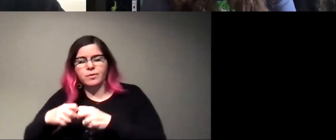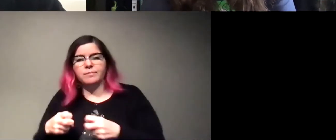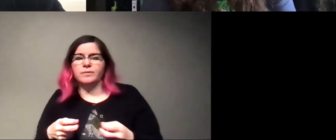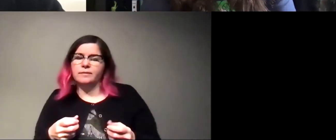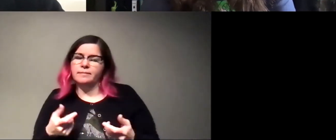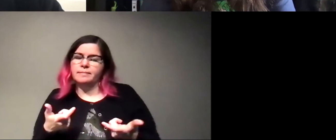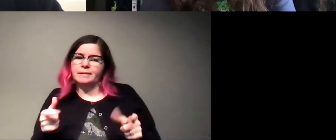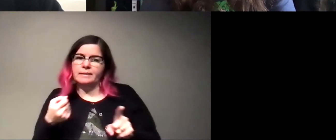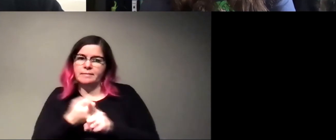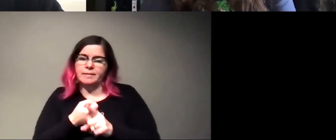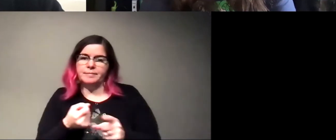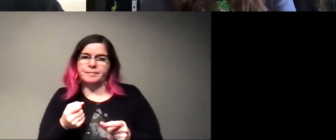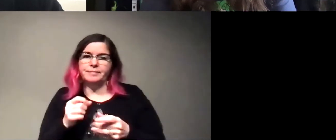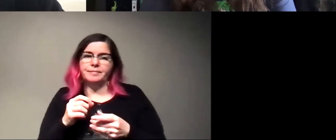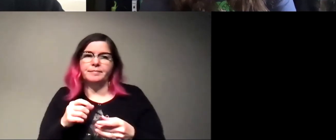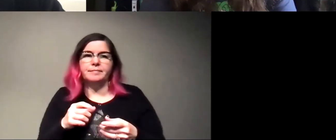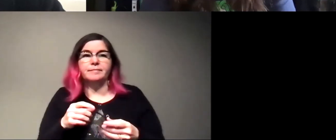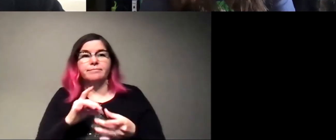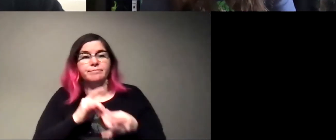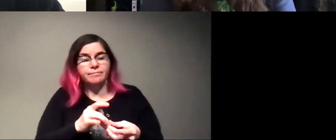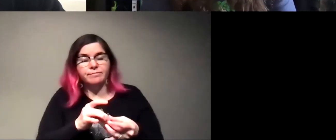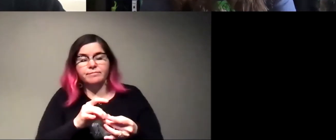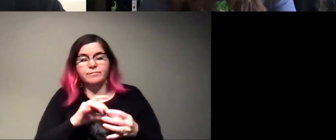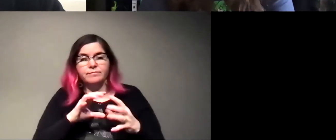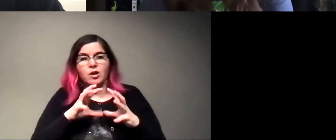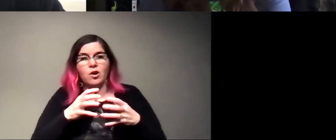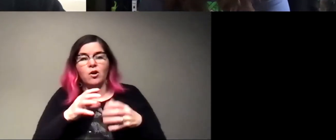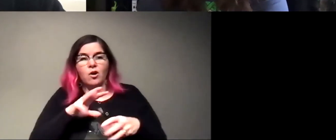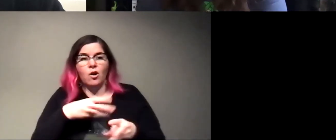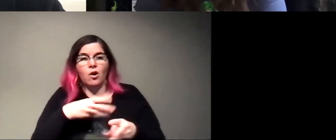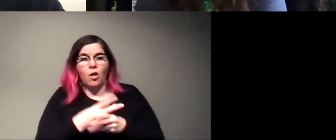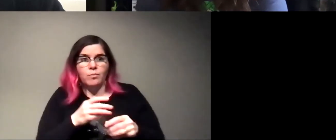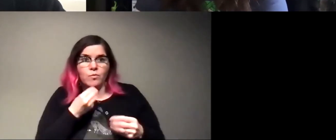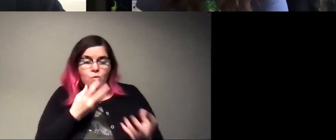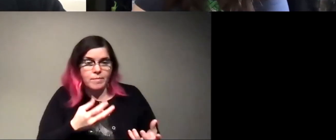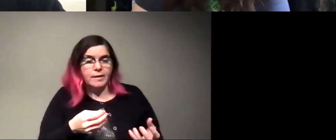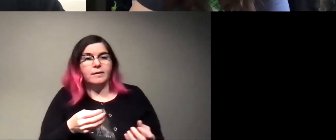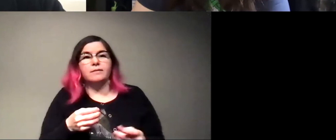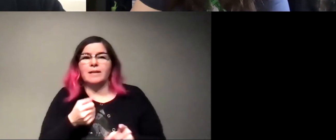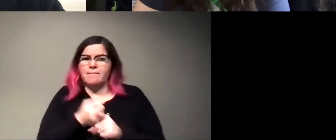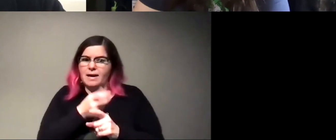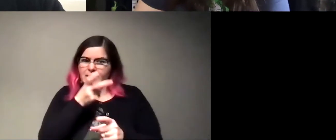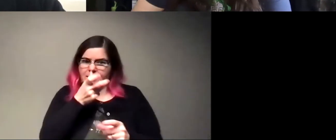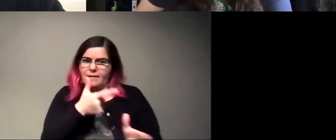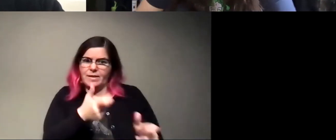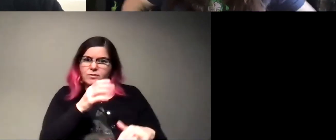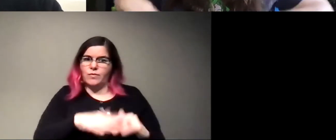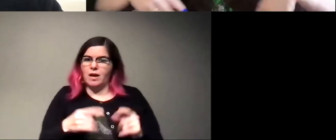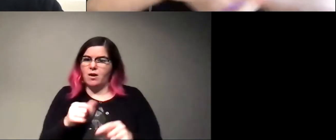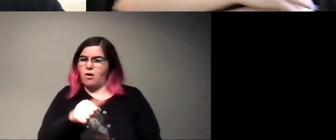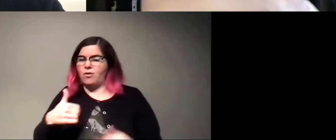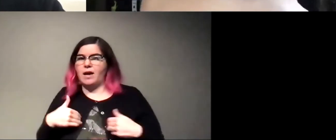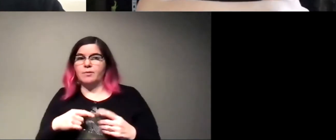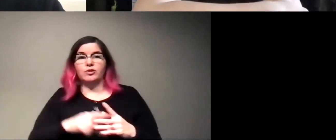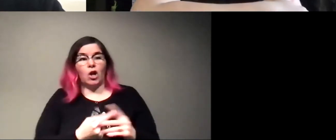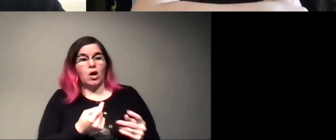implications when we talk about things like global warming, uh, where that affects creatures like insects much quicker than it affects animals. Because when you